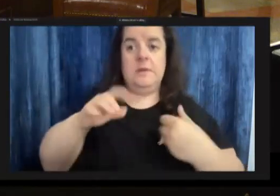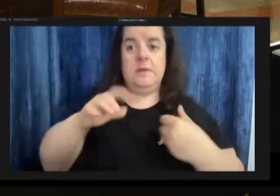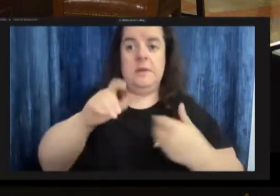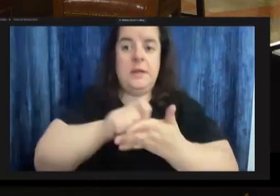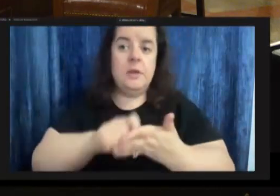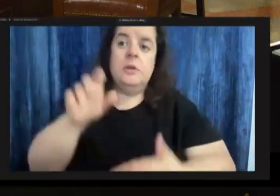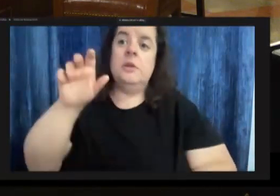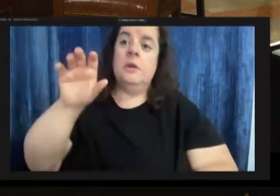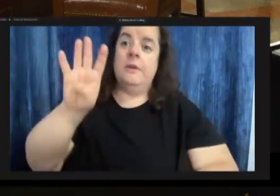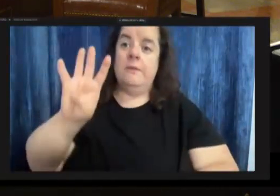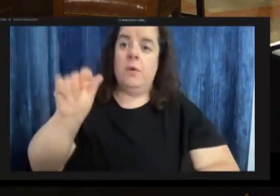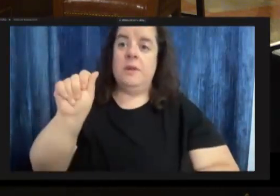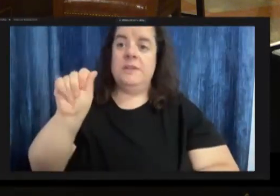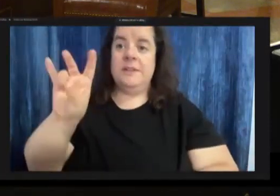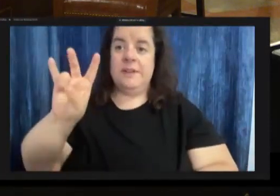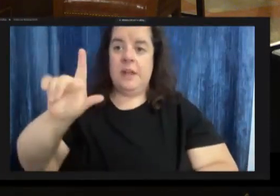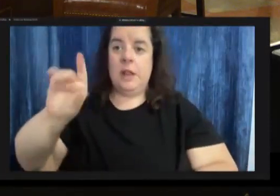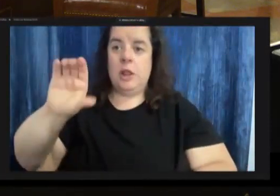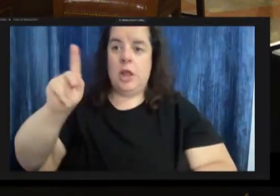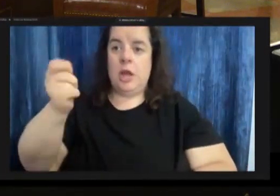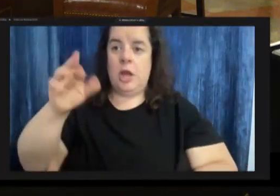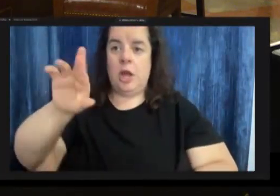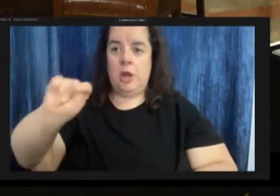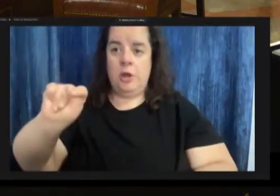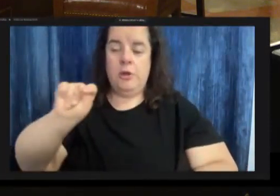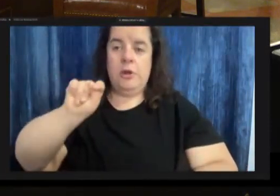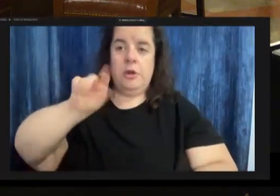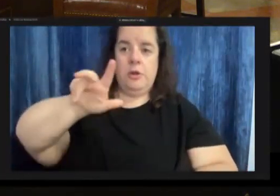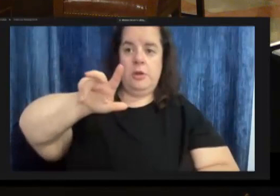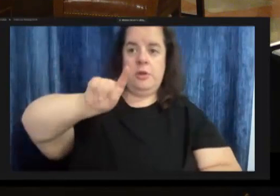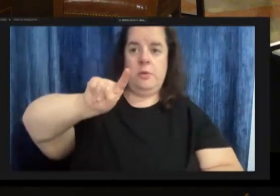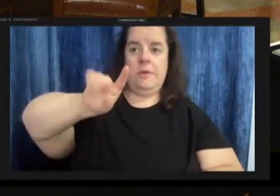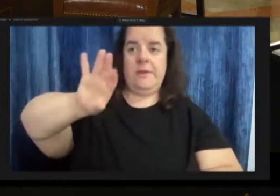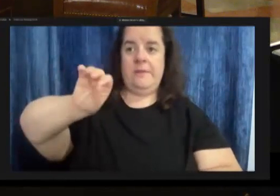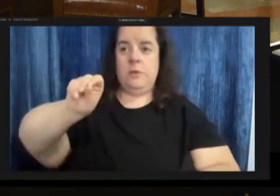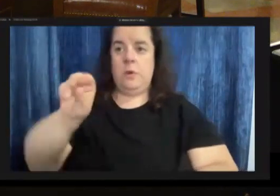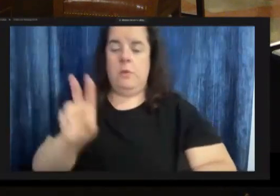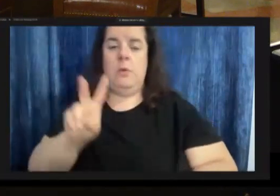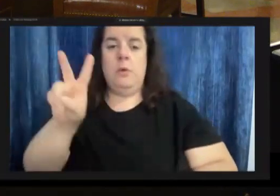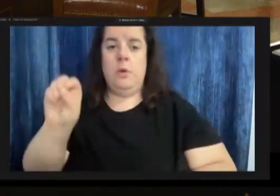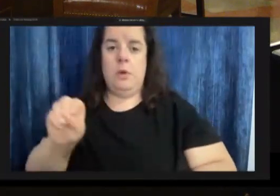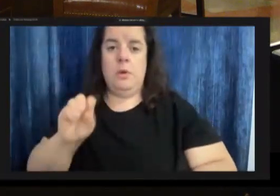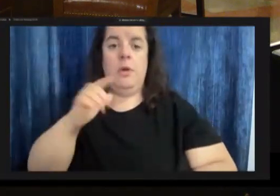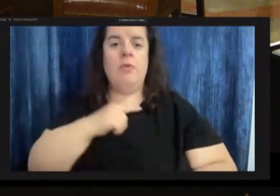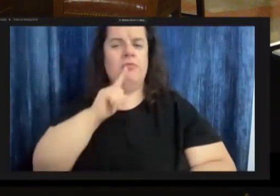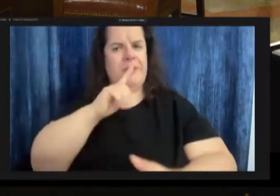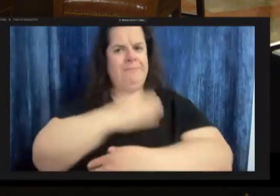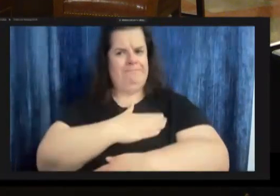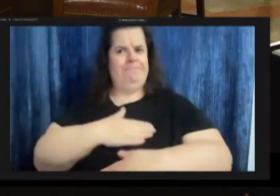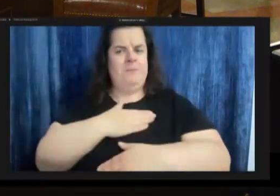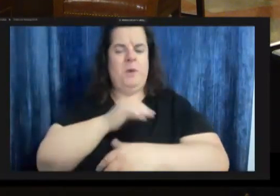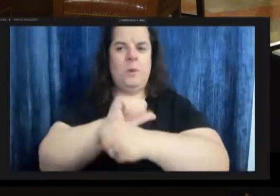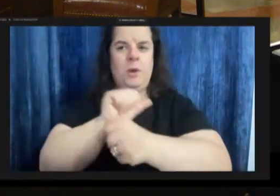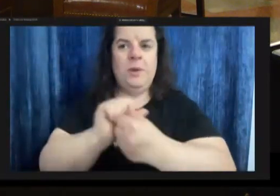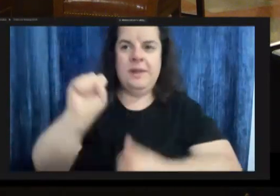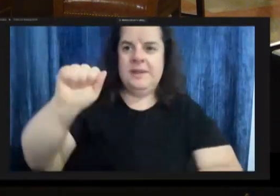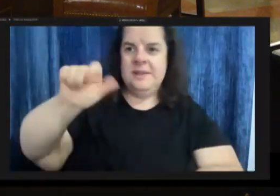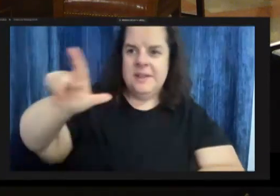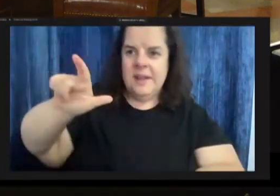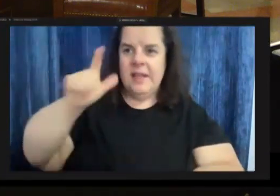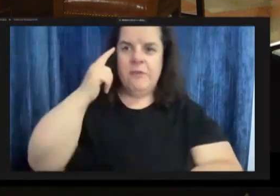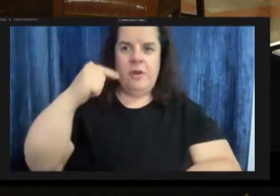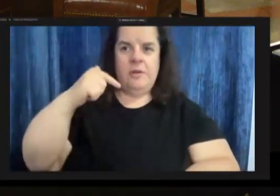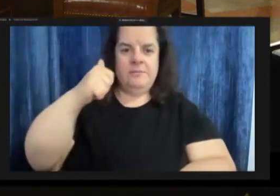417 lockhart street uh 315202 um it's been a real pleasure to work with sal and lynn on this